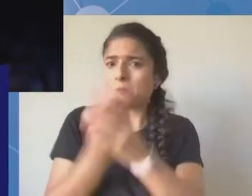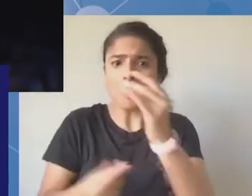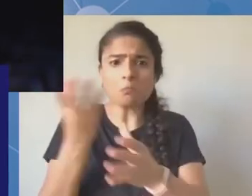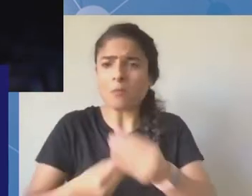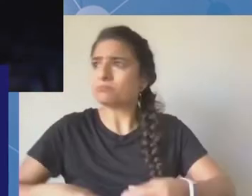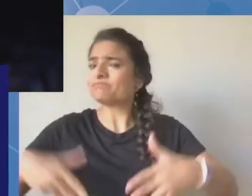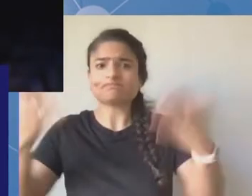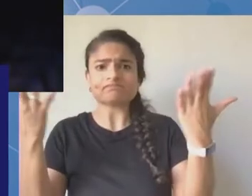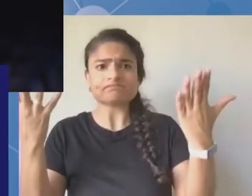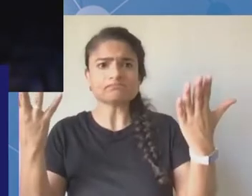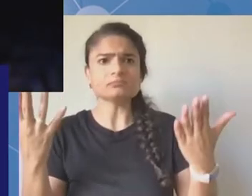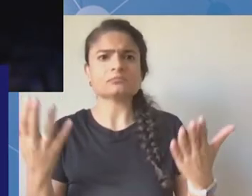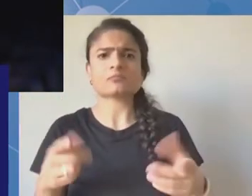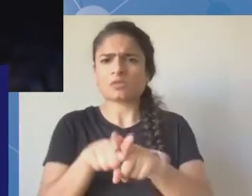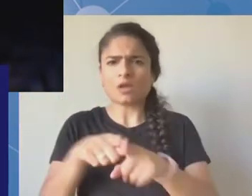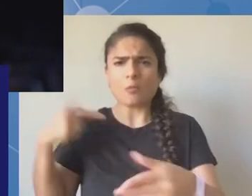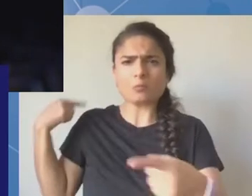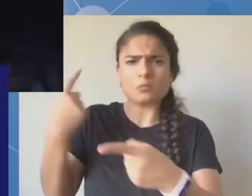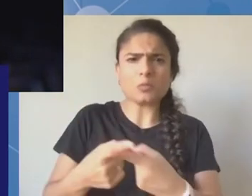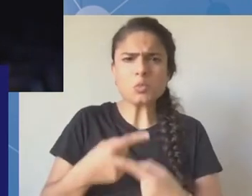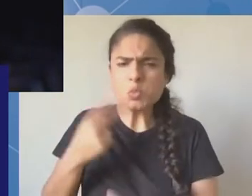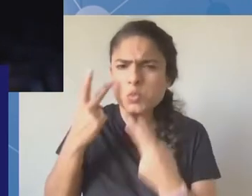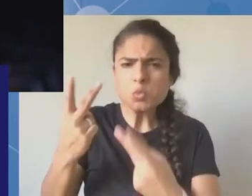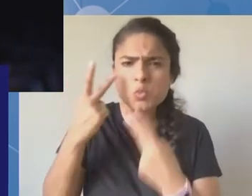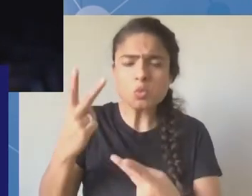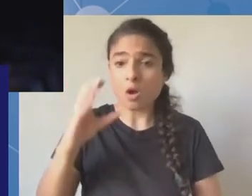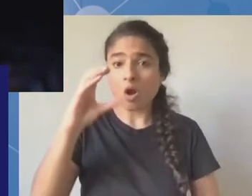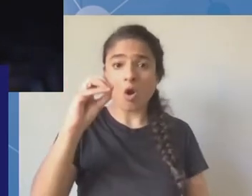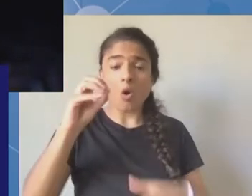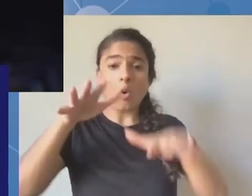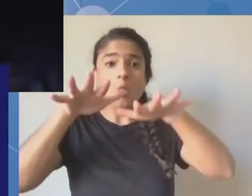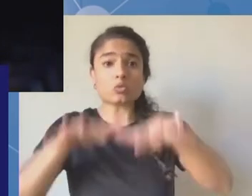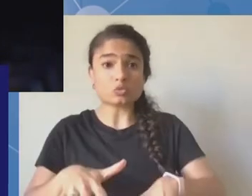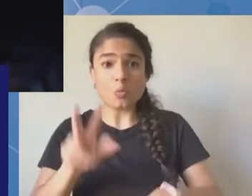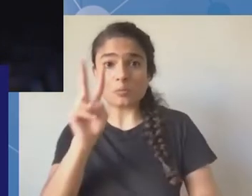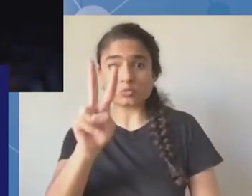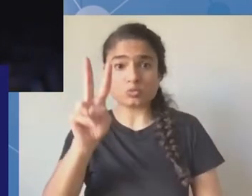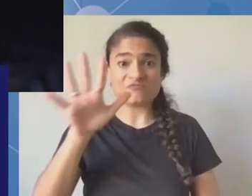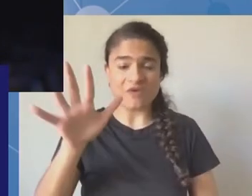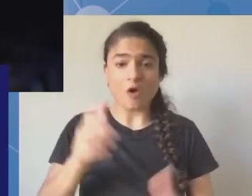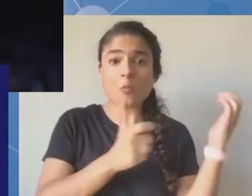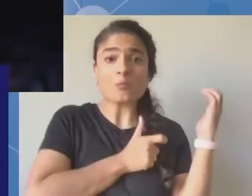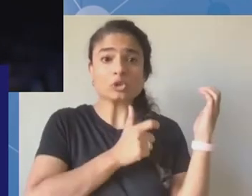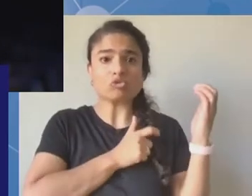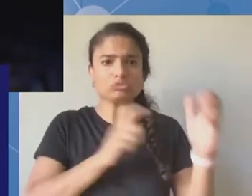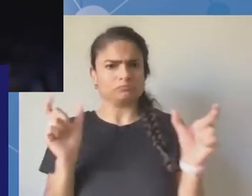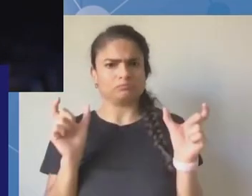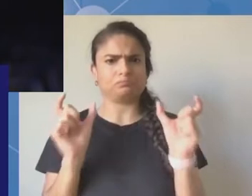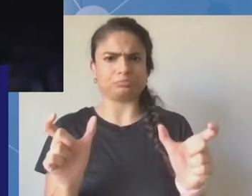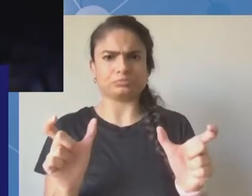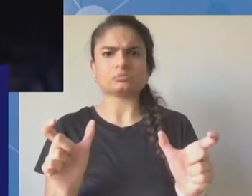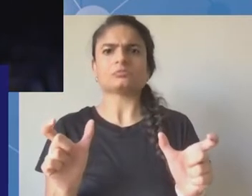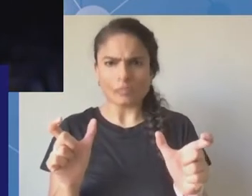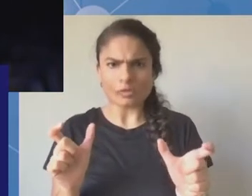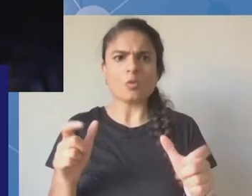colorblind governments. Those social media campaigns work to bring international community pressure upon those military junta. Thank you. This is